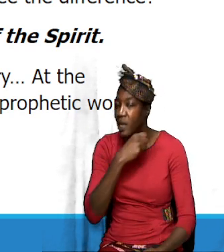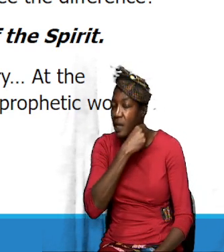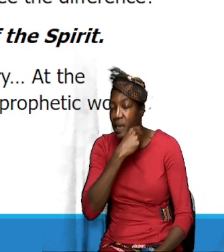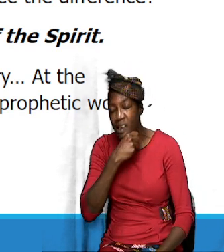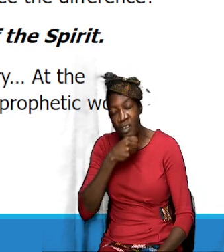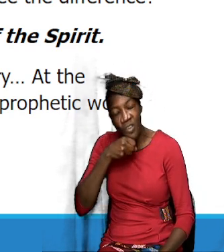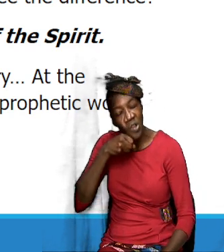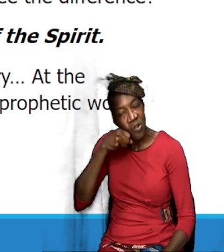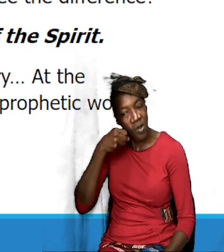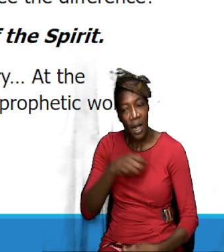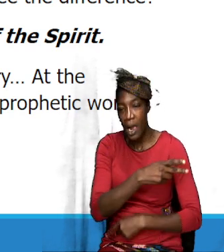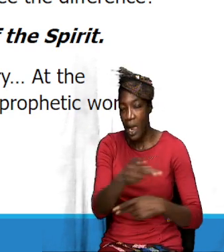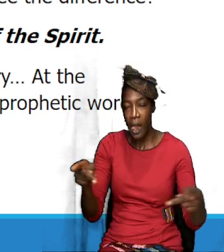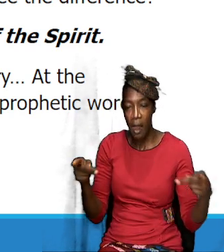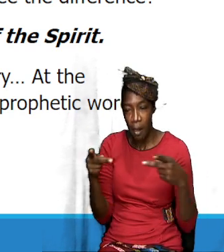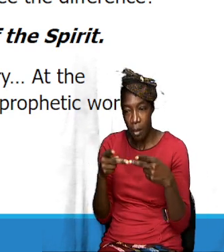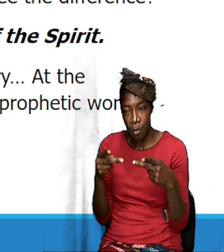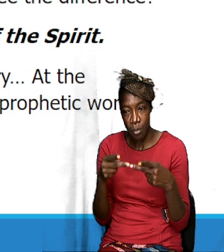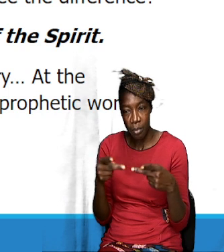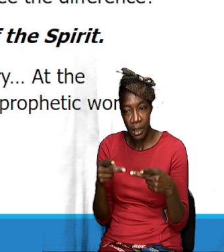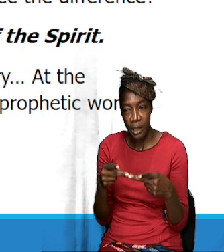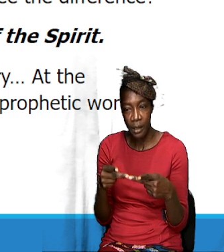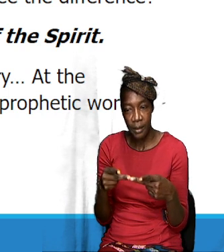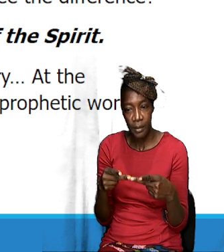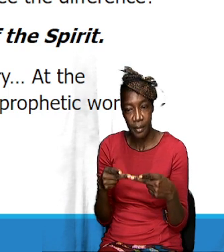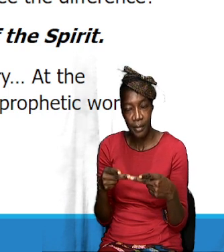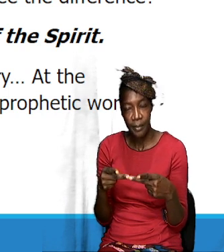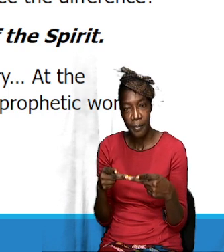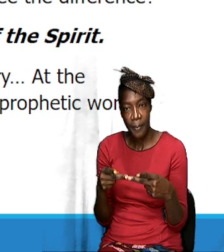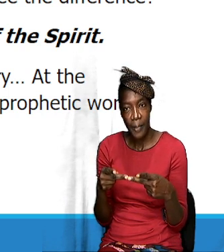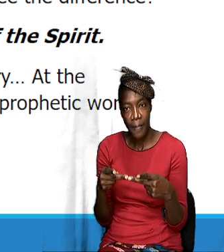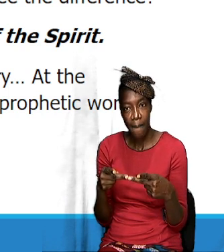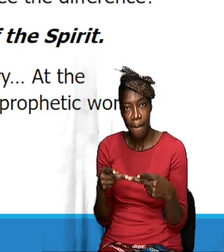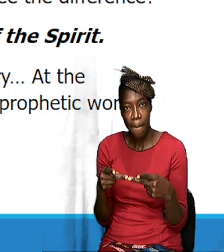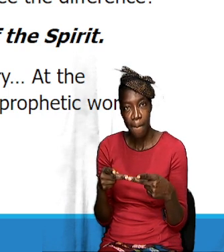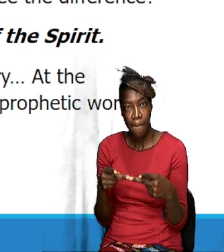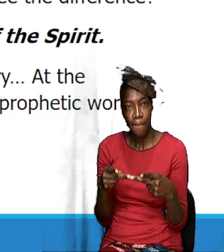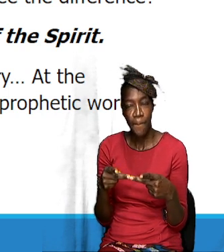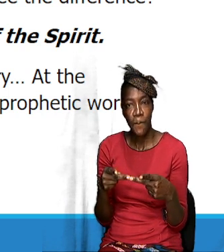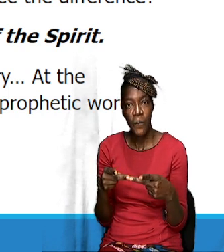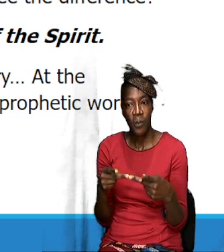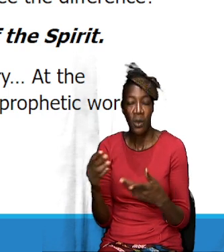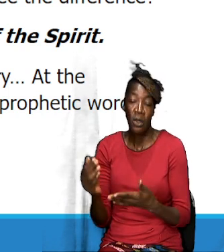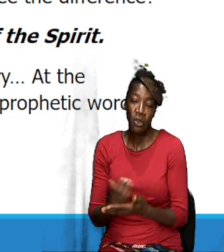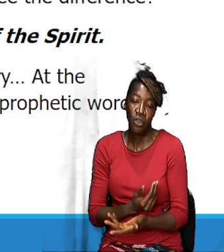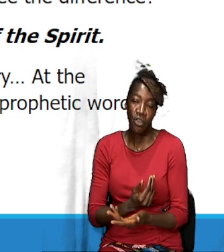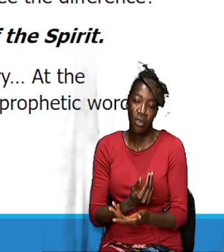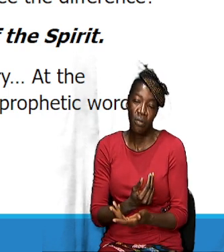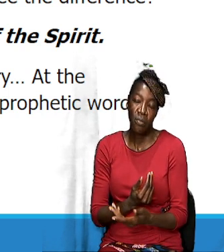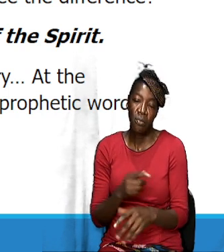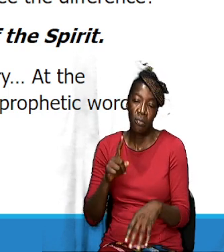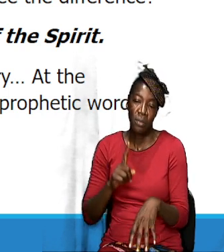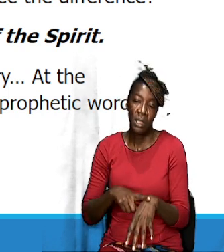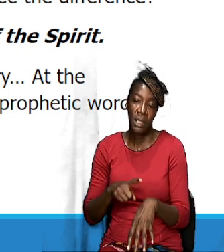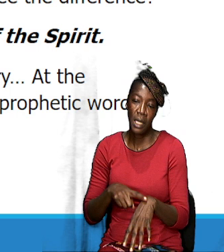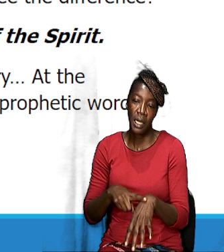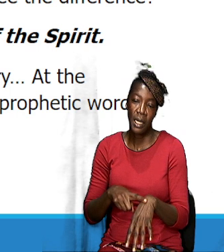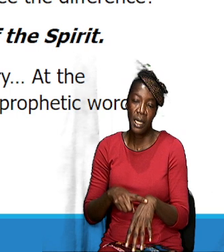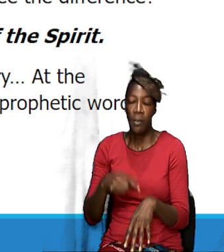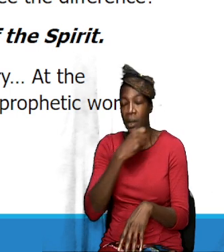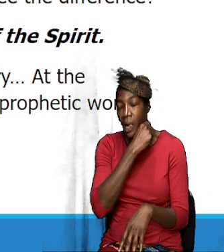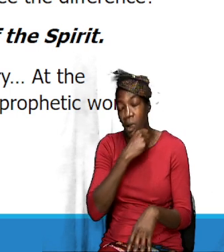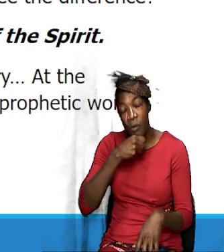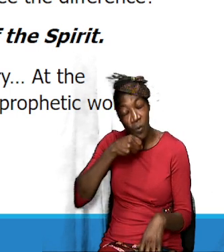wilderness you know as we as As we would say, you know, sometimes our wilderness